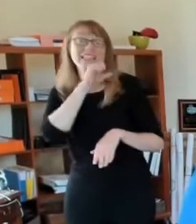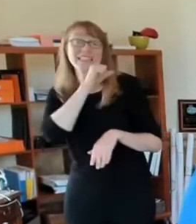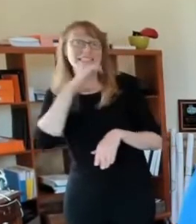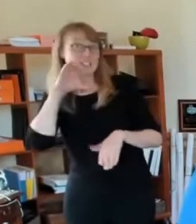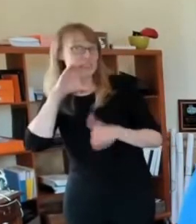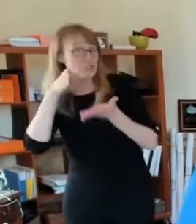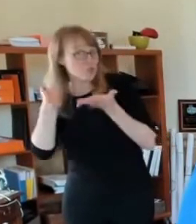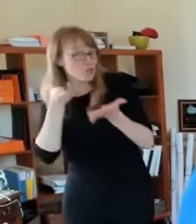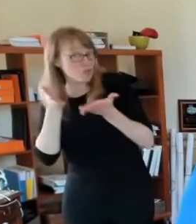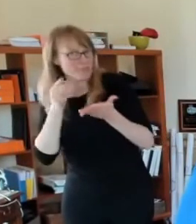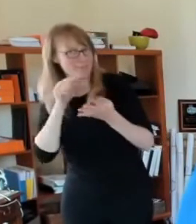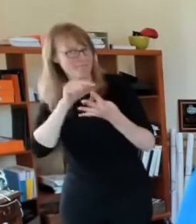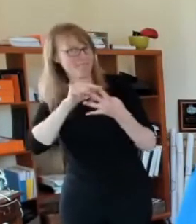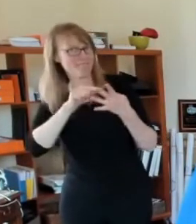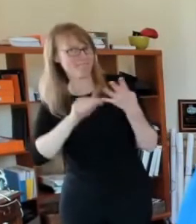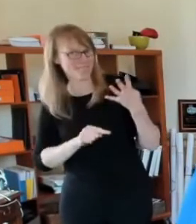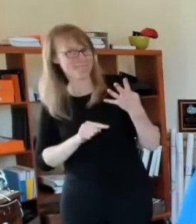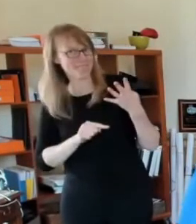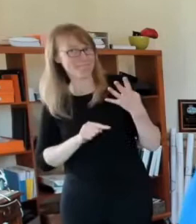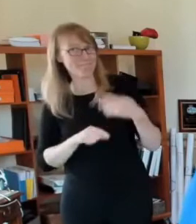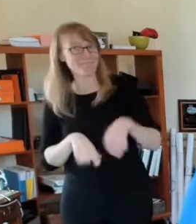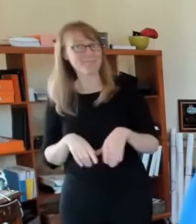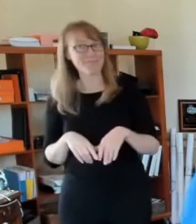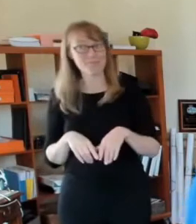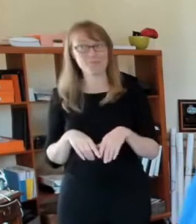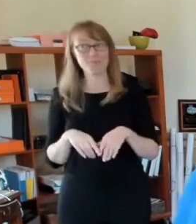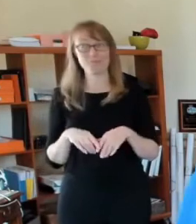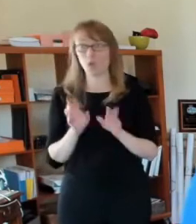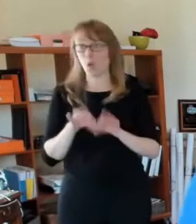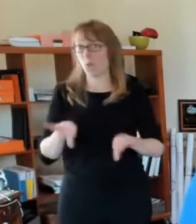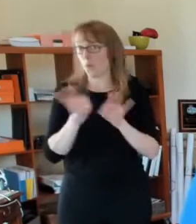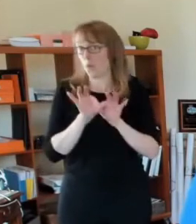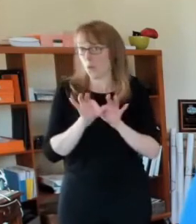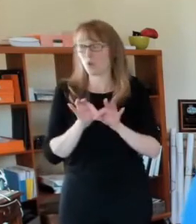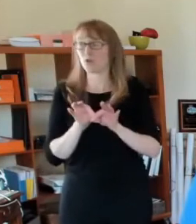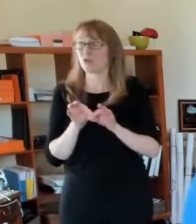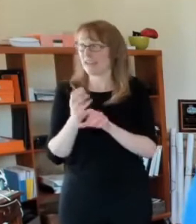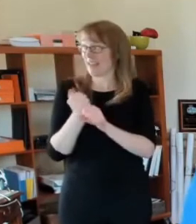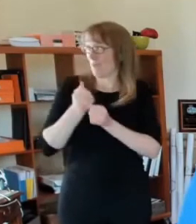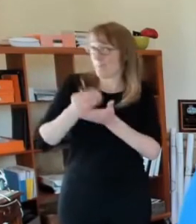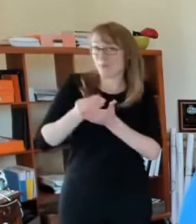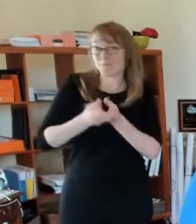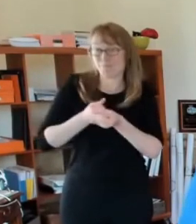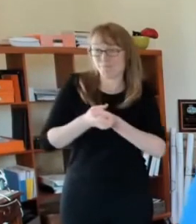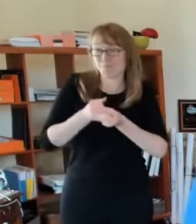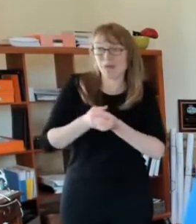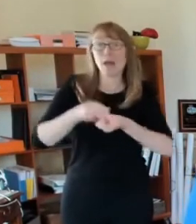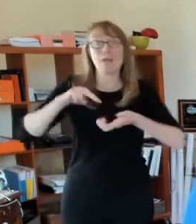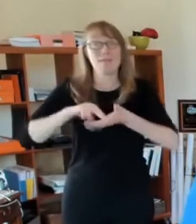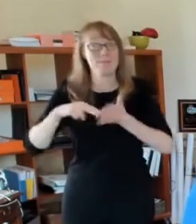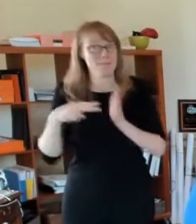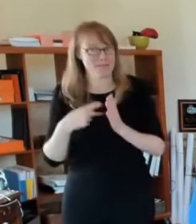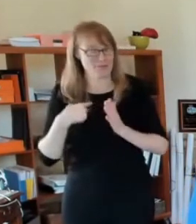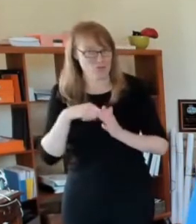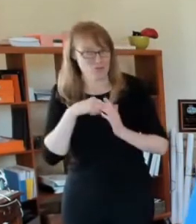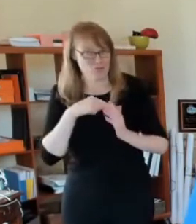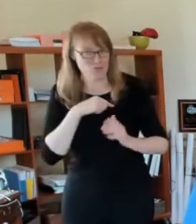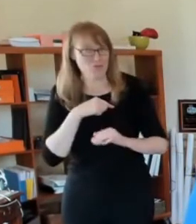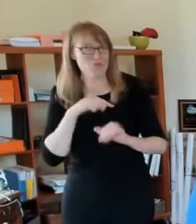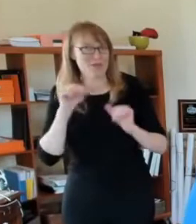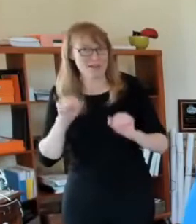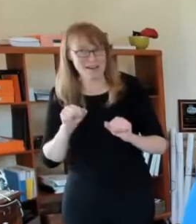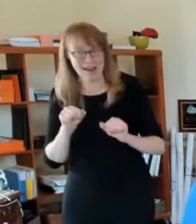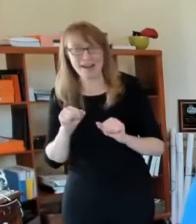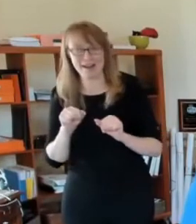really have an impact on our community, allows us to do a lot with the federal dollars and our city